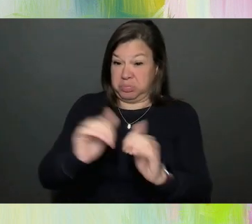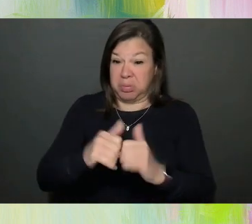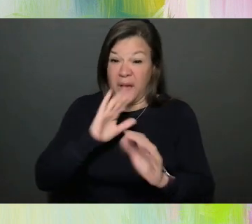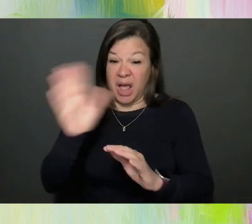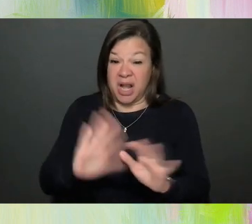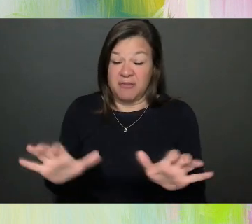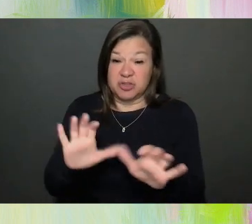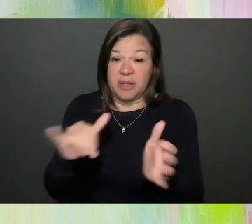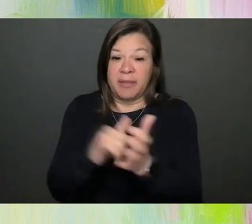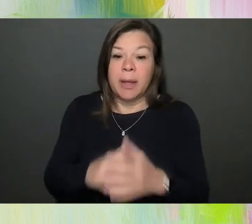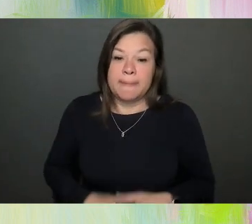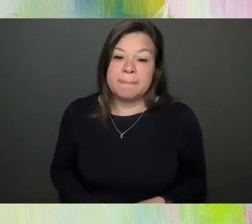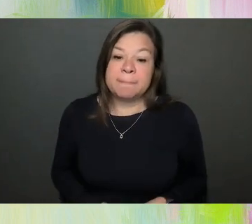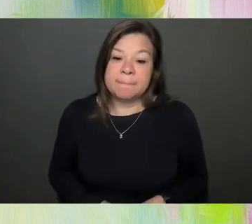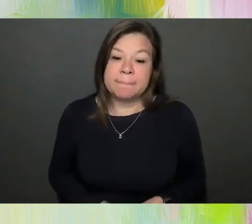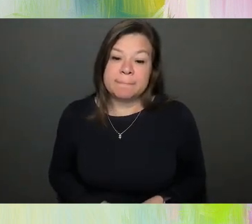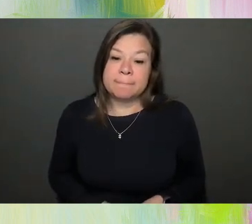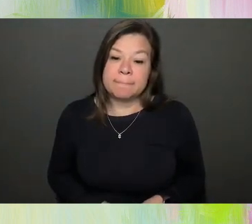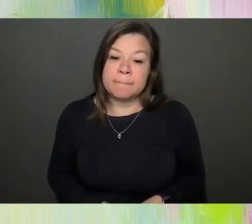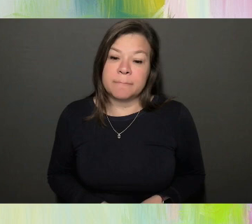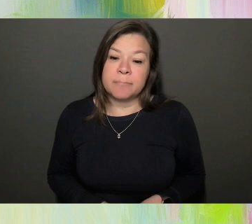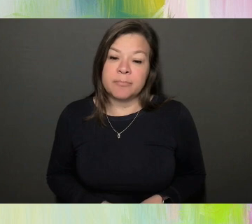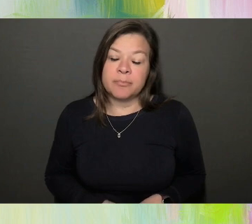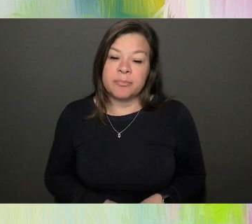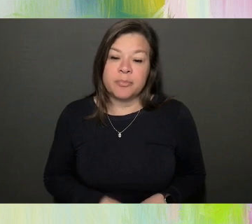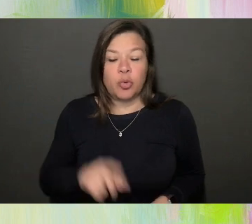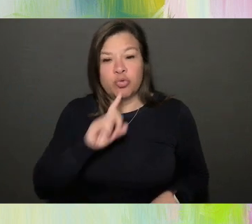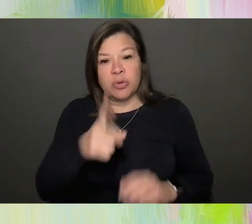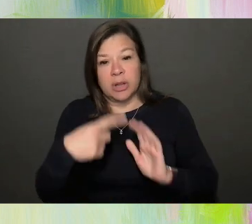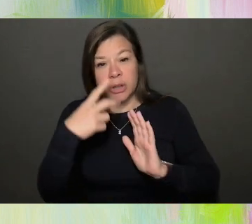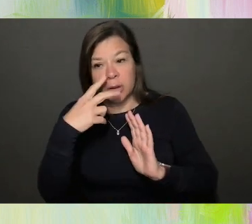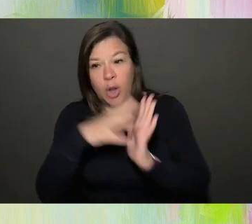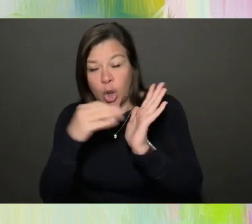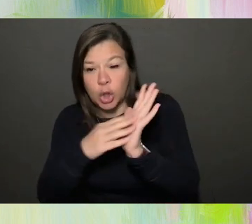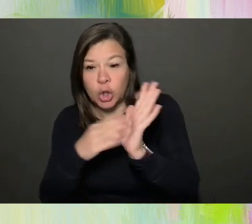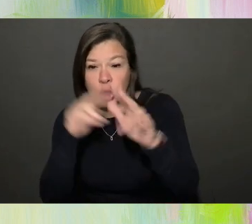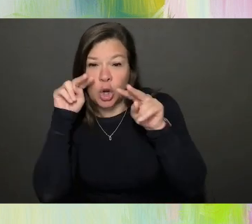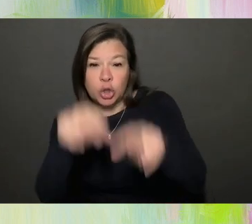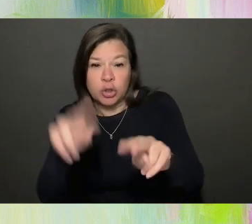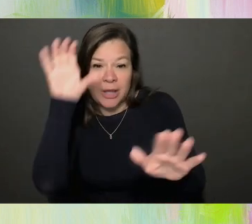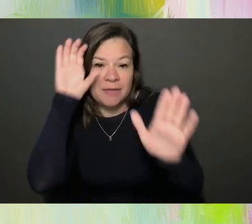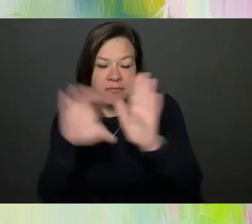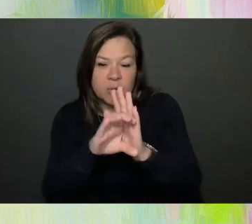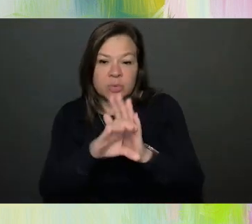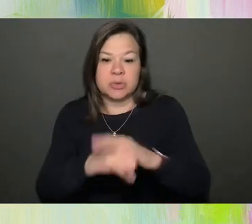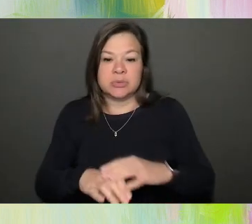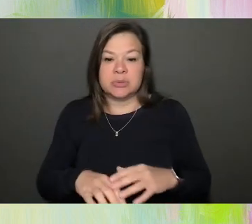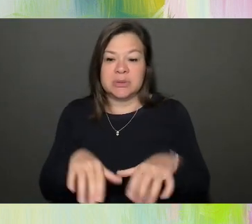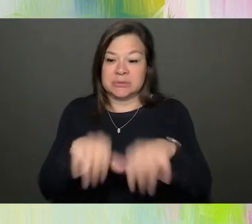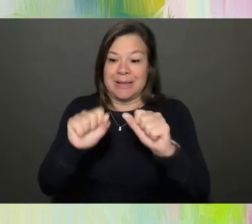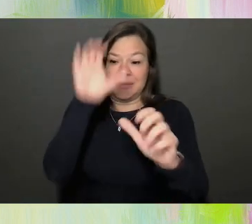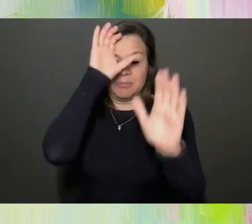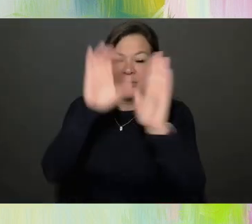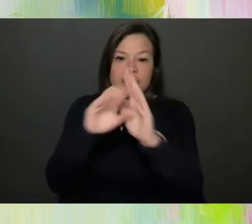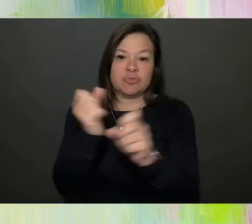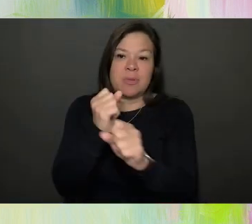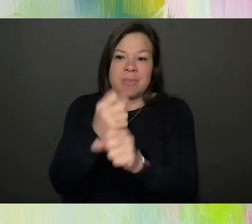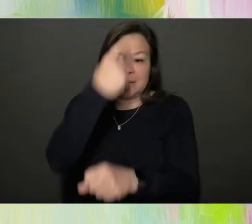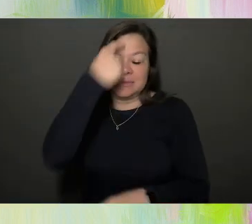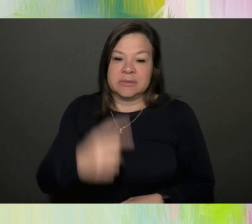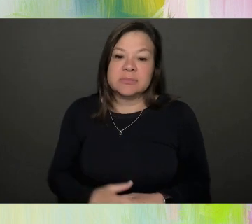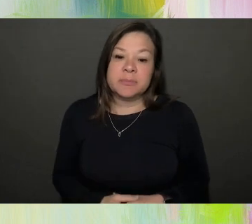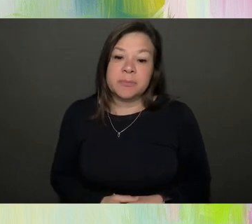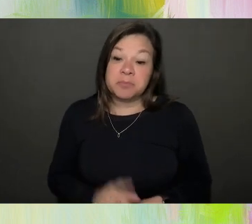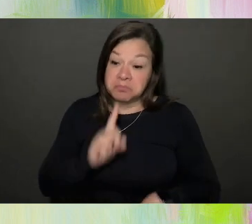them to really learn to look at photos and describe them and to take photos that make sense. But in reality,